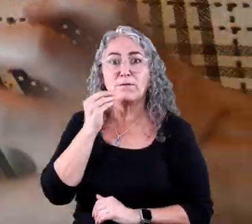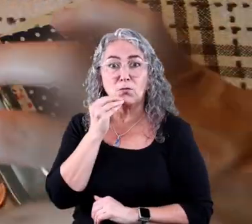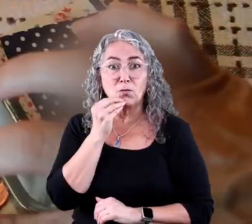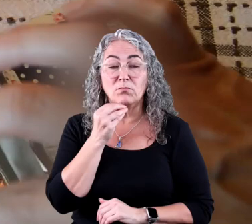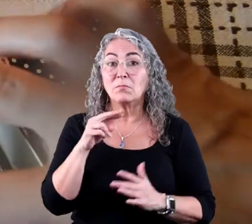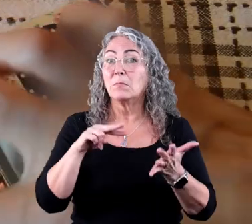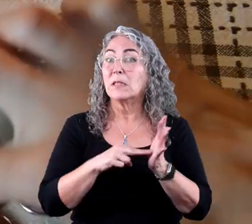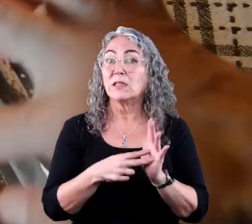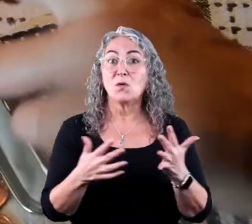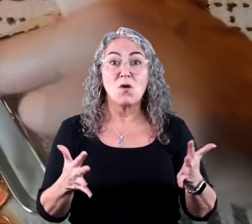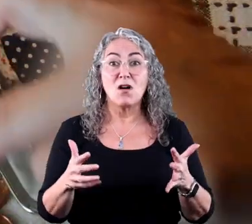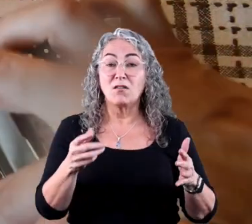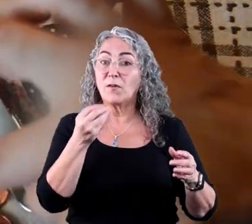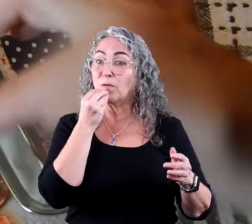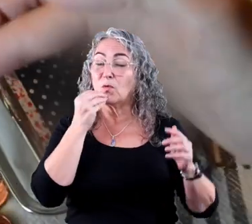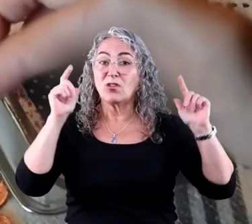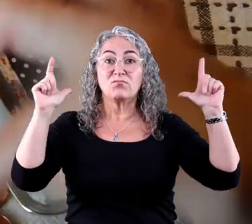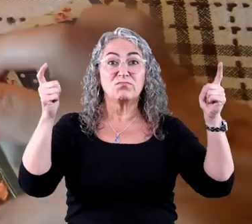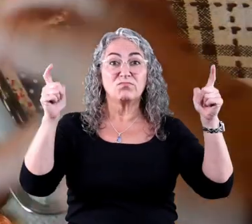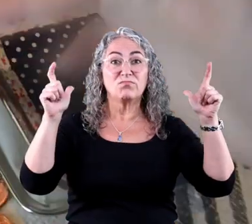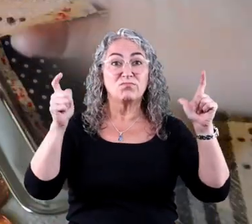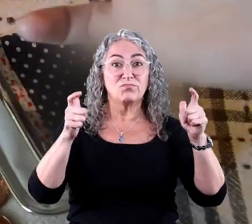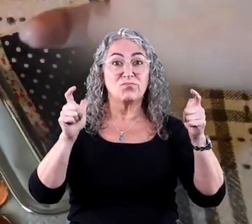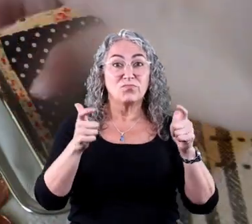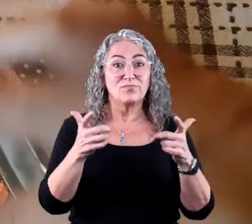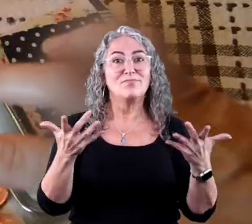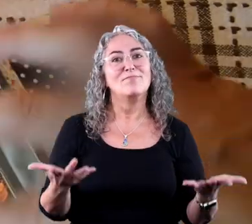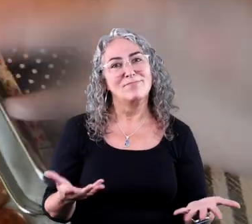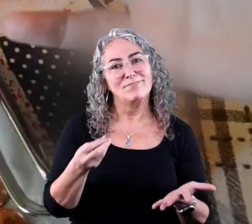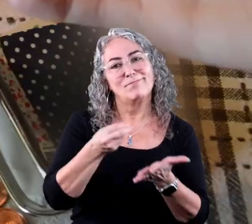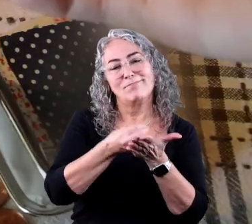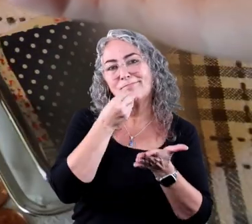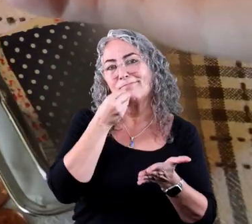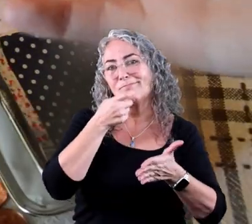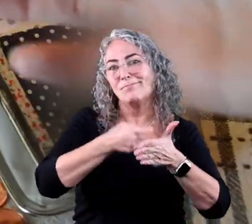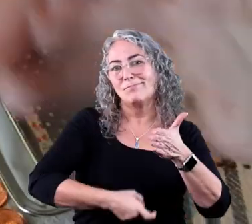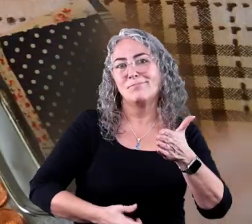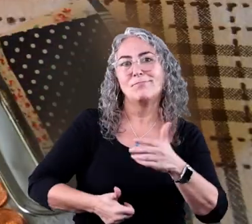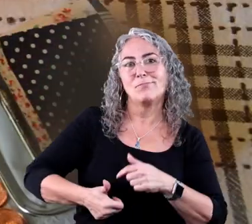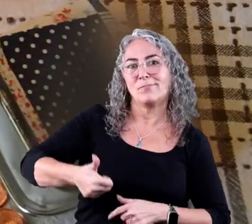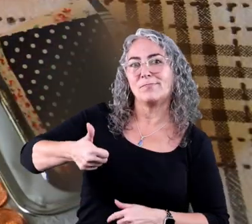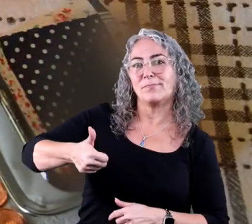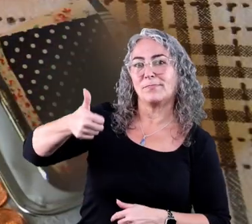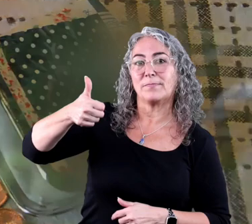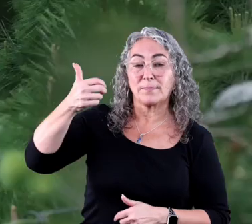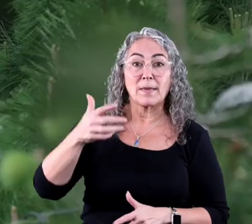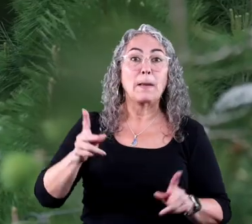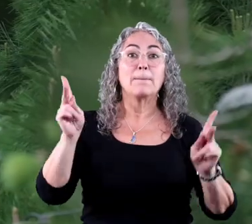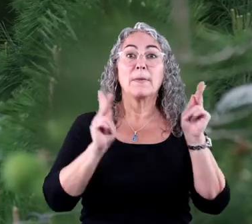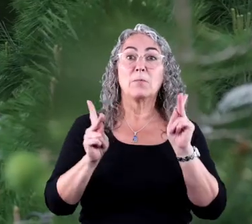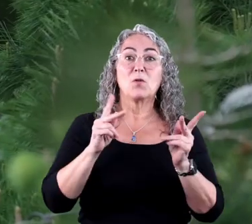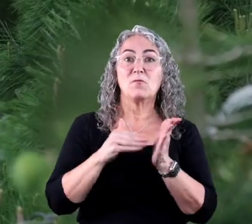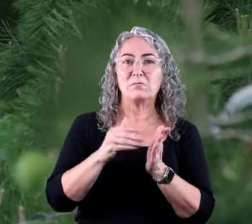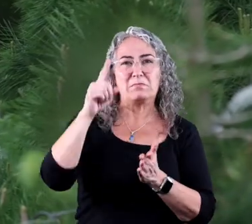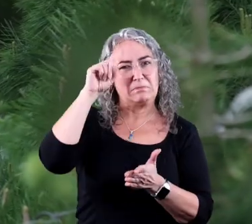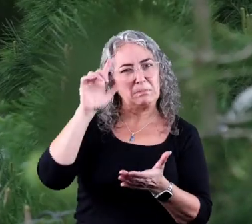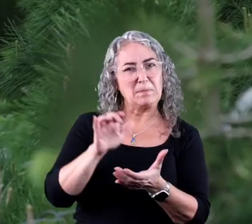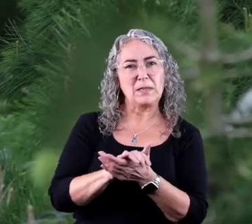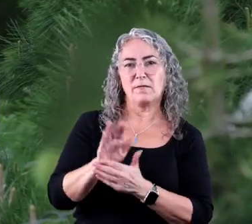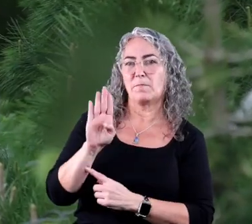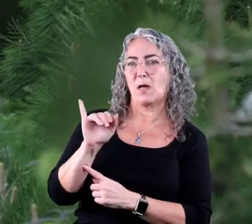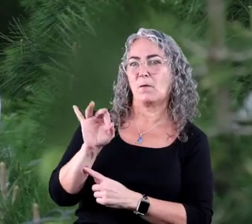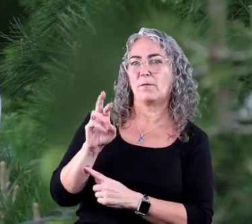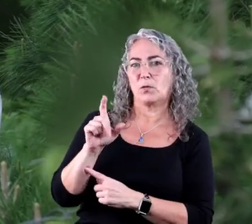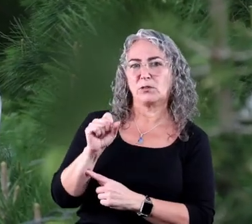shortage of food might happen, which could mean that the cost of food could go up. Many people still believe